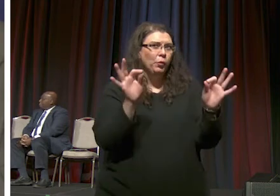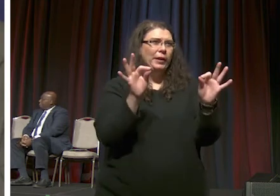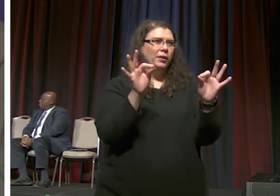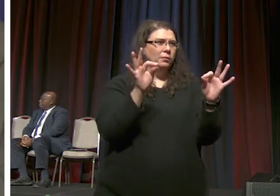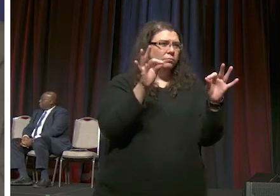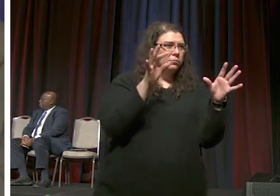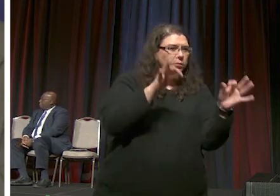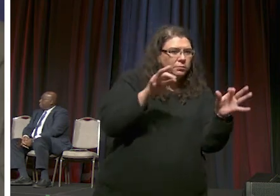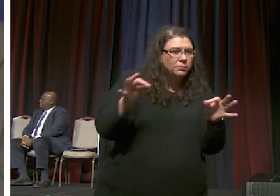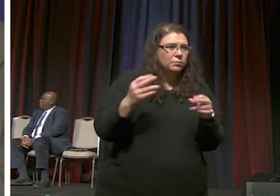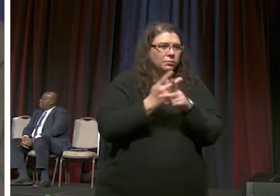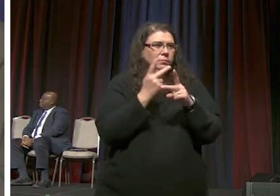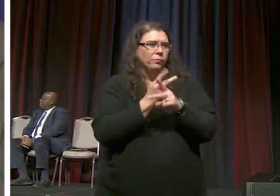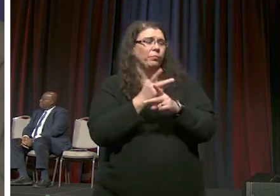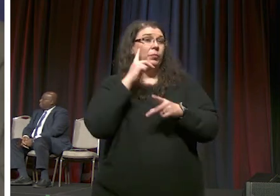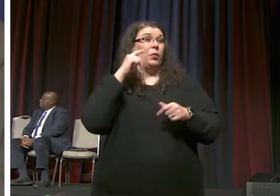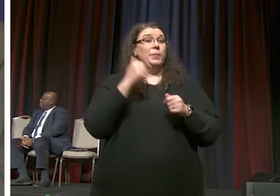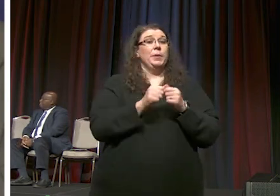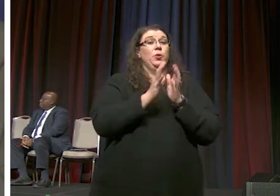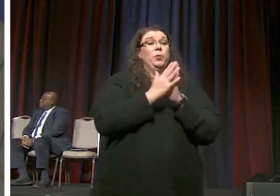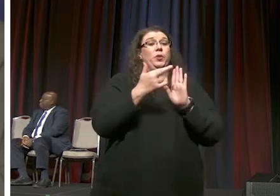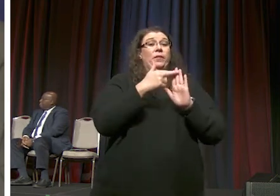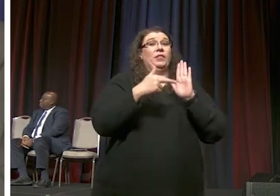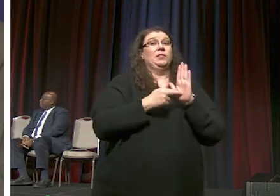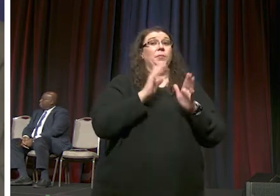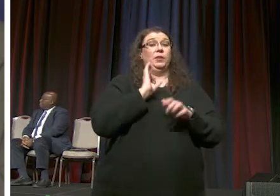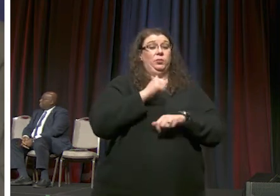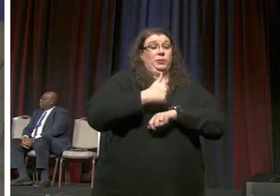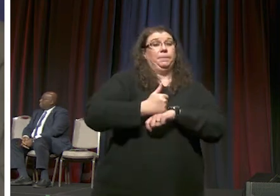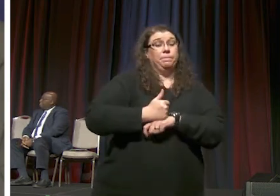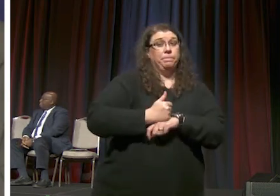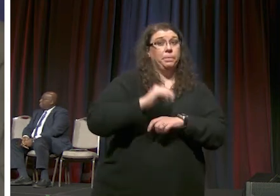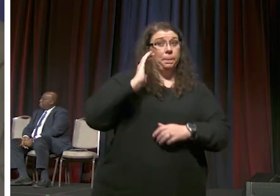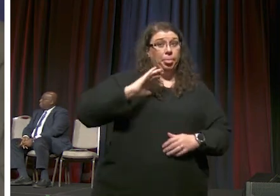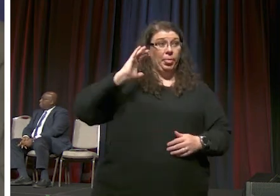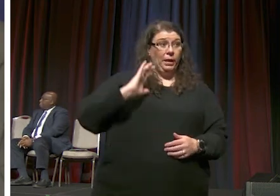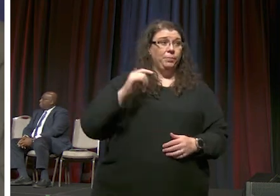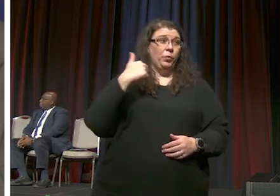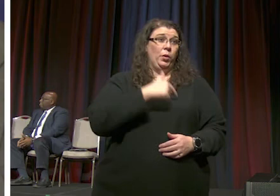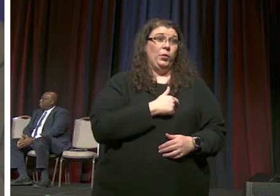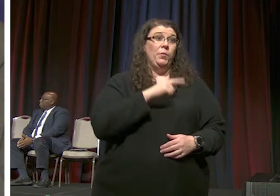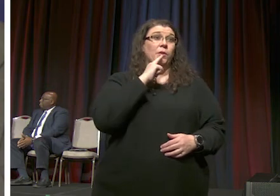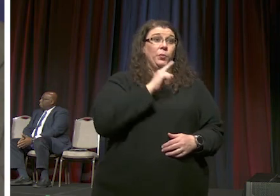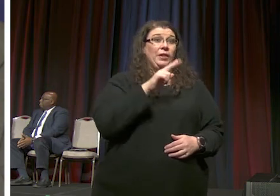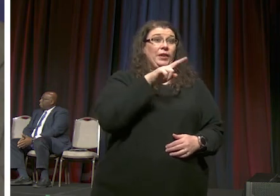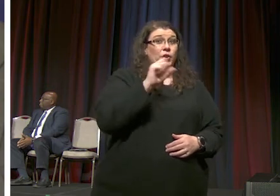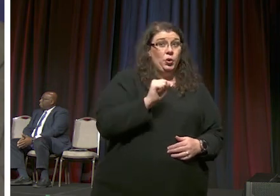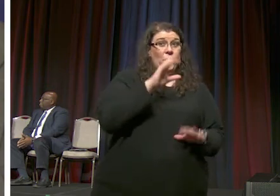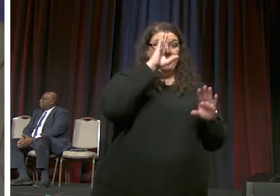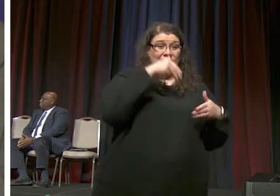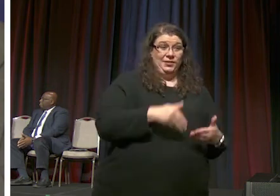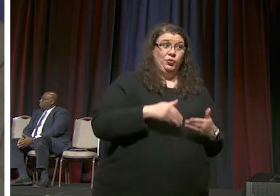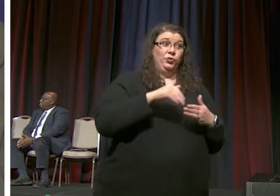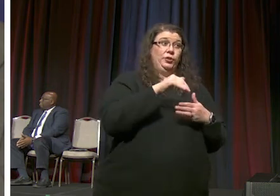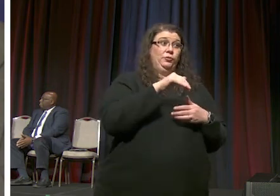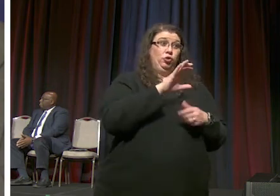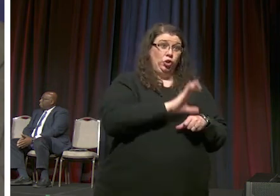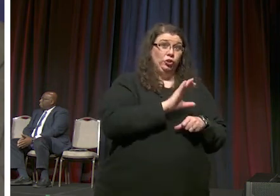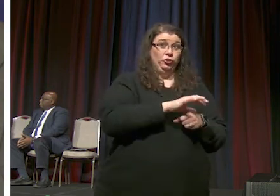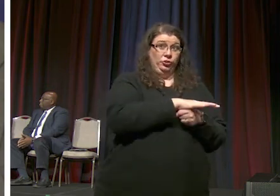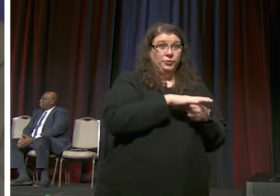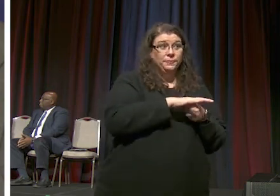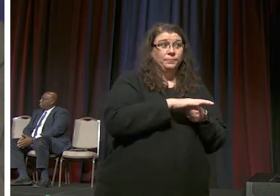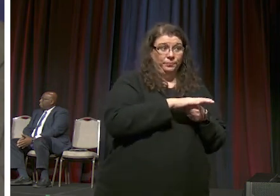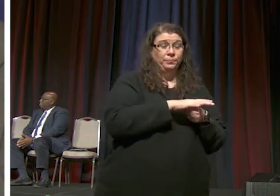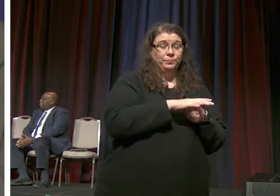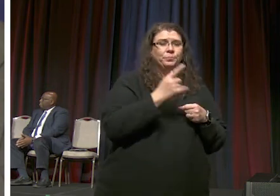the book of discipline was created when we were essentially u.s centric um church and